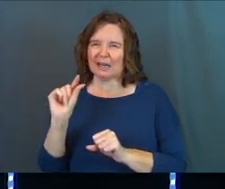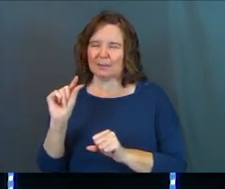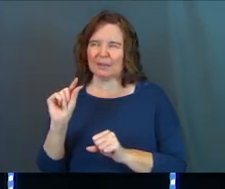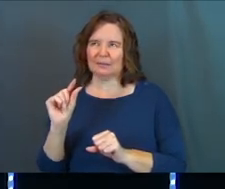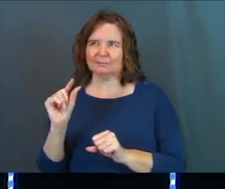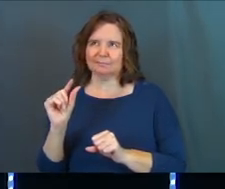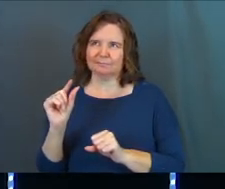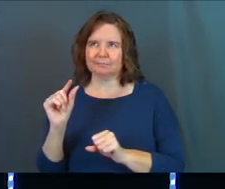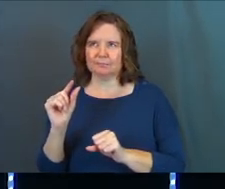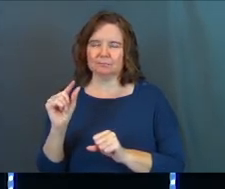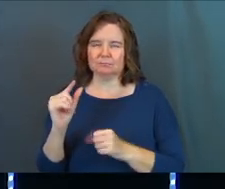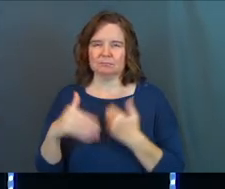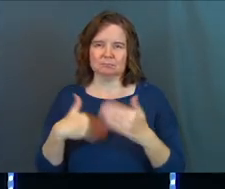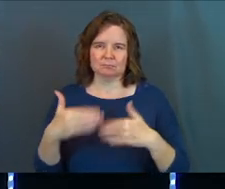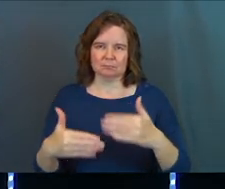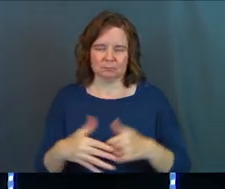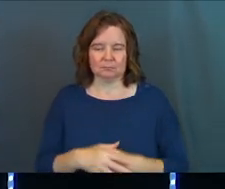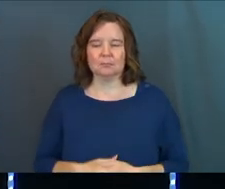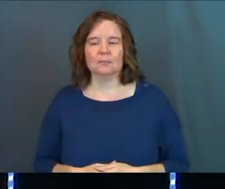bit mechanical.